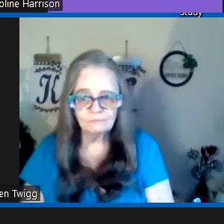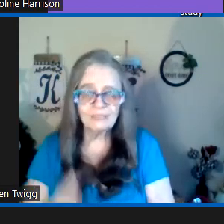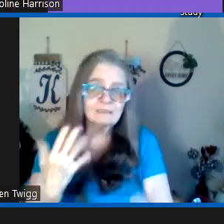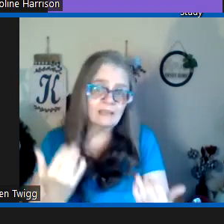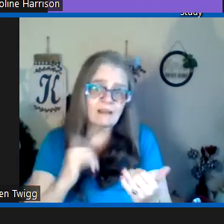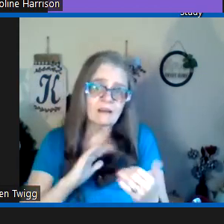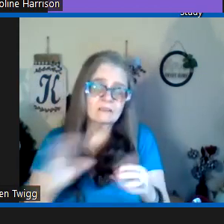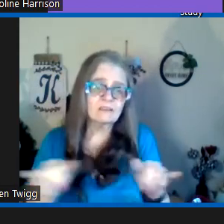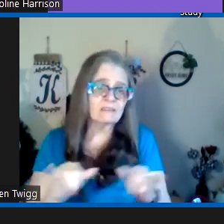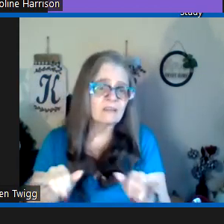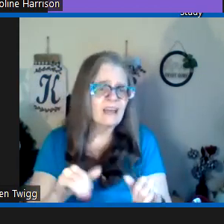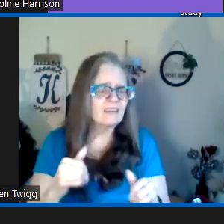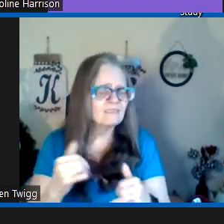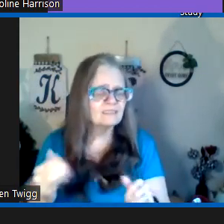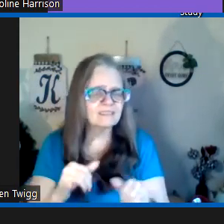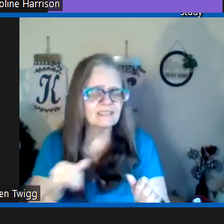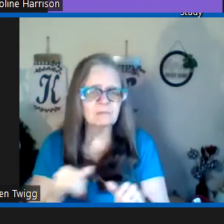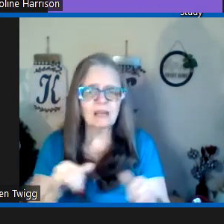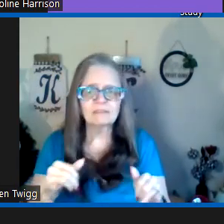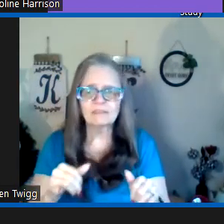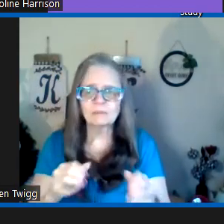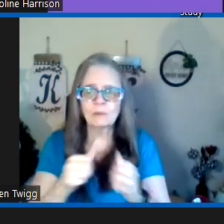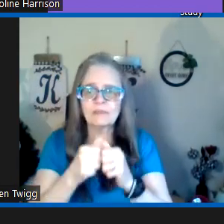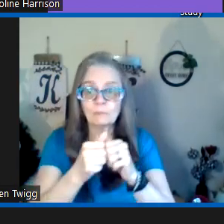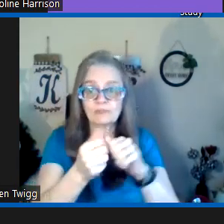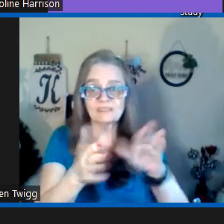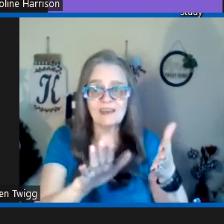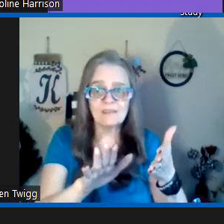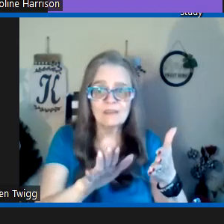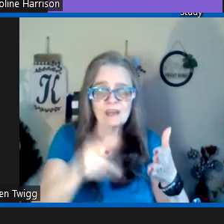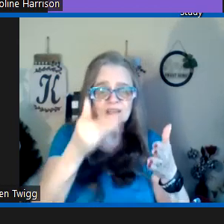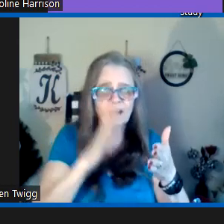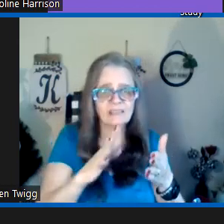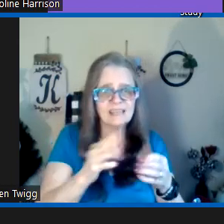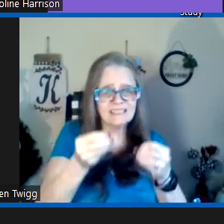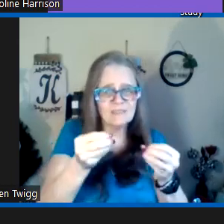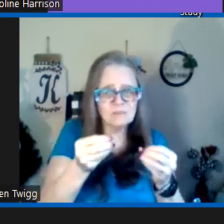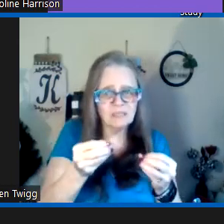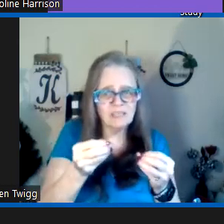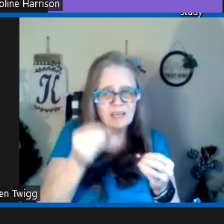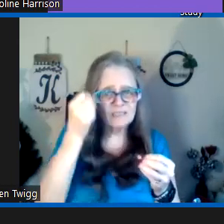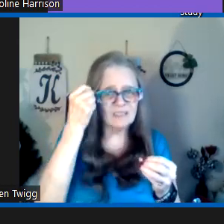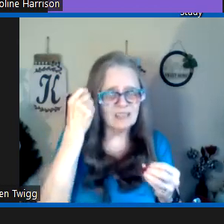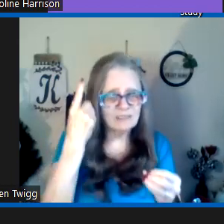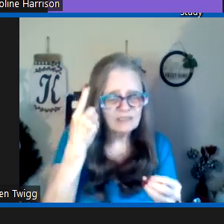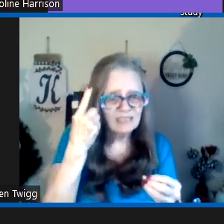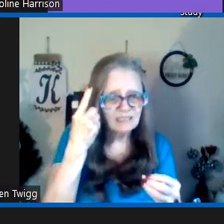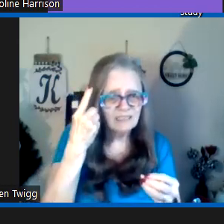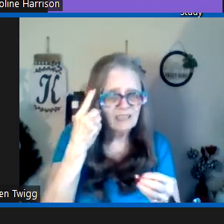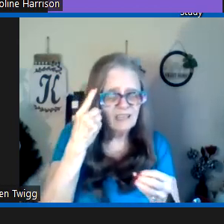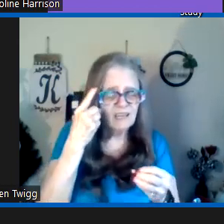and now i also have the same kind of thing with with death god has given me an